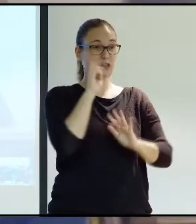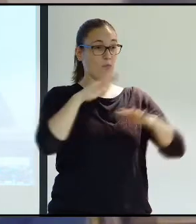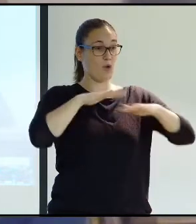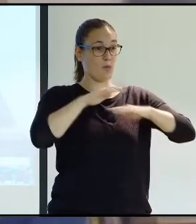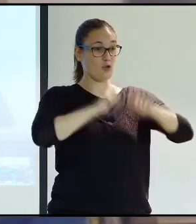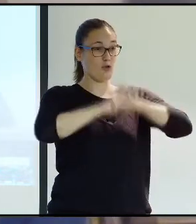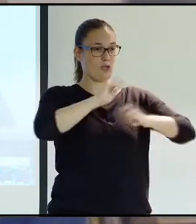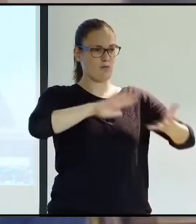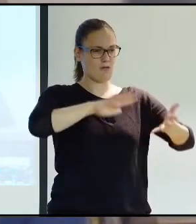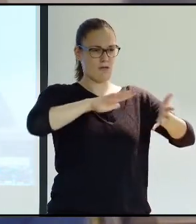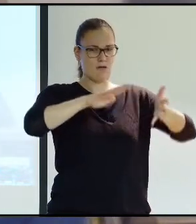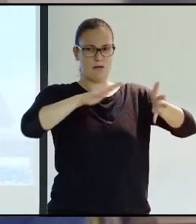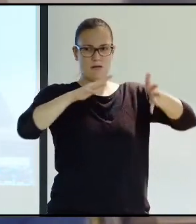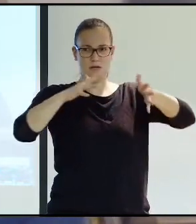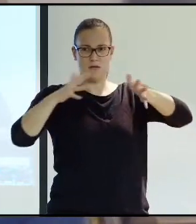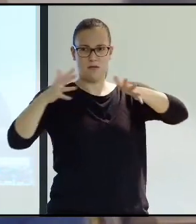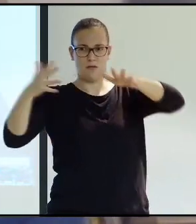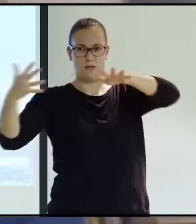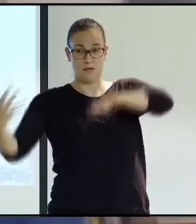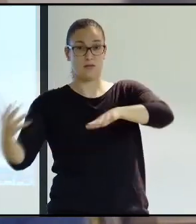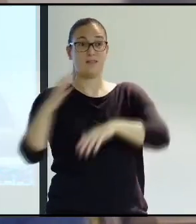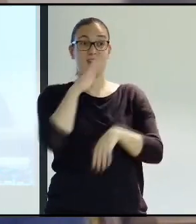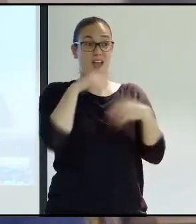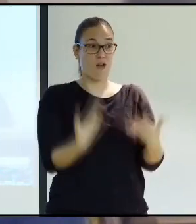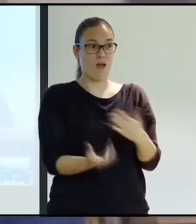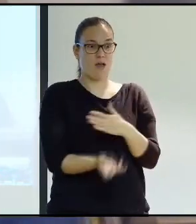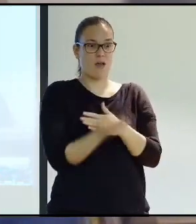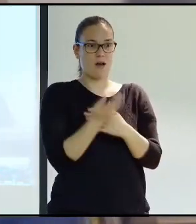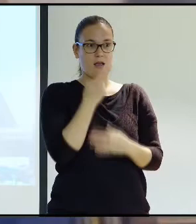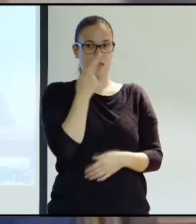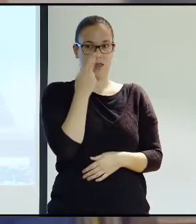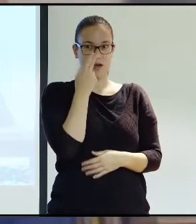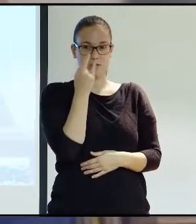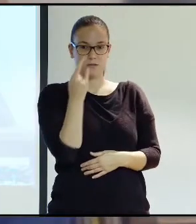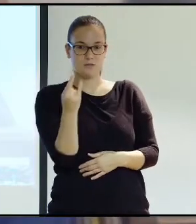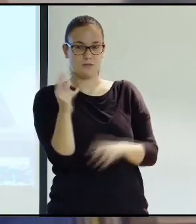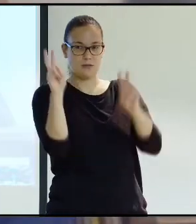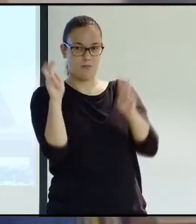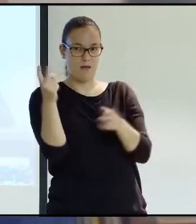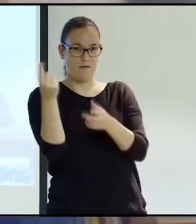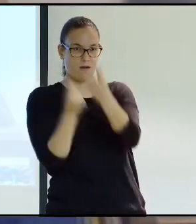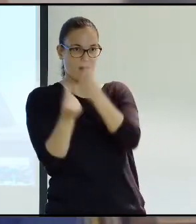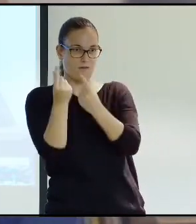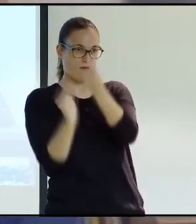things that have created interested